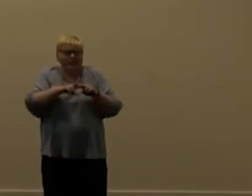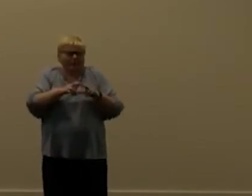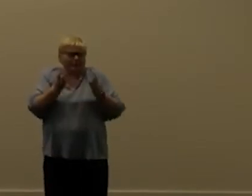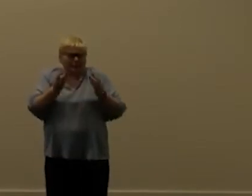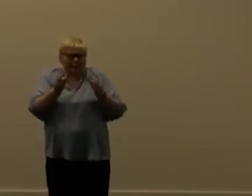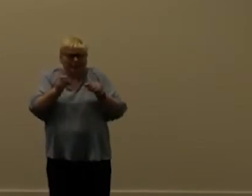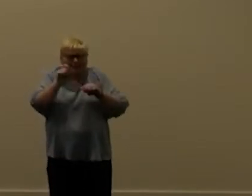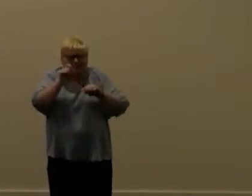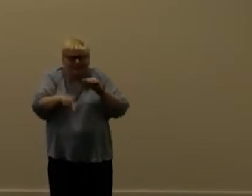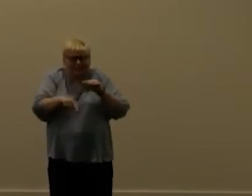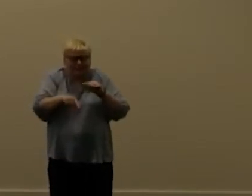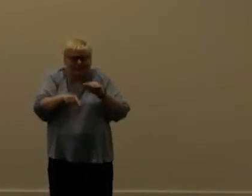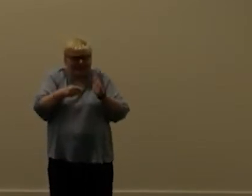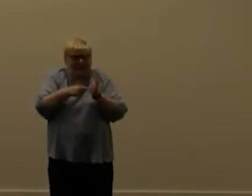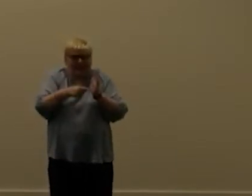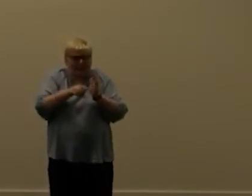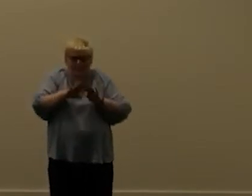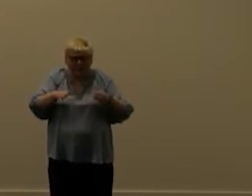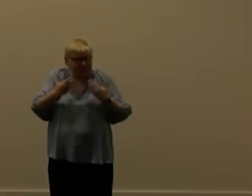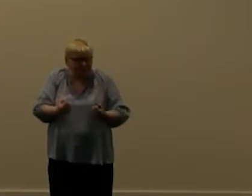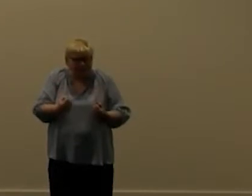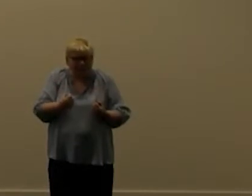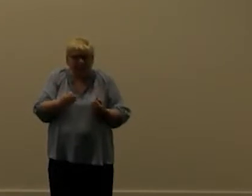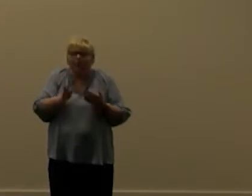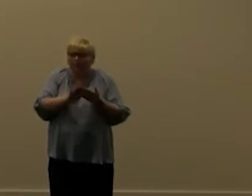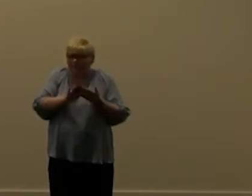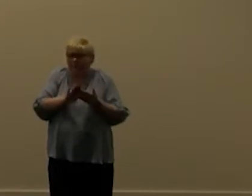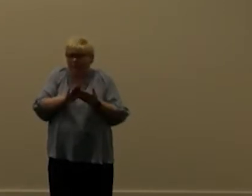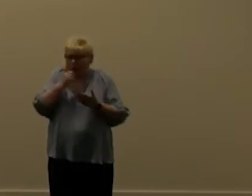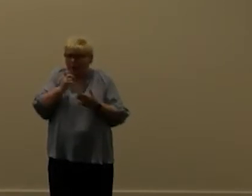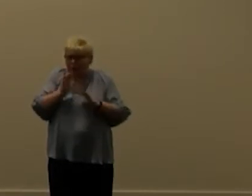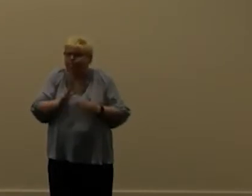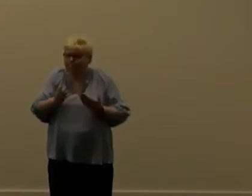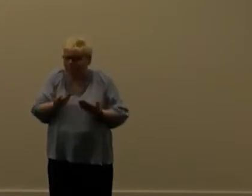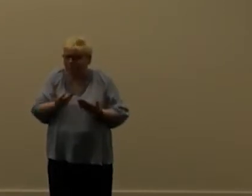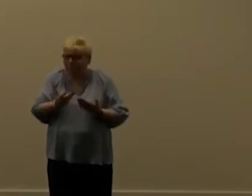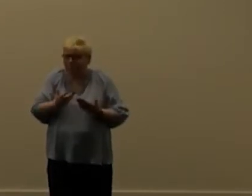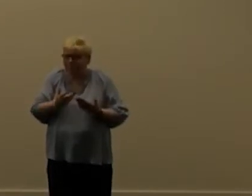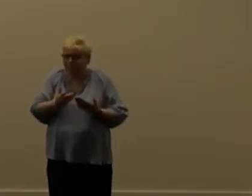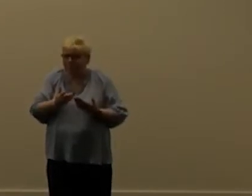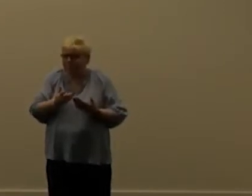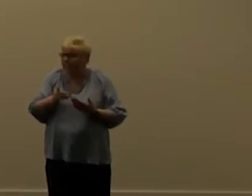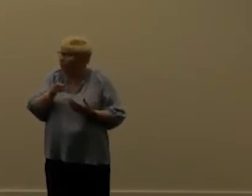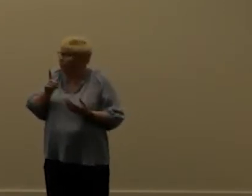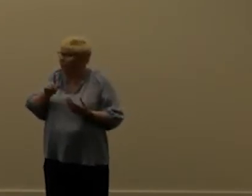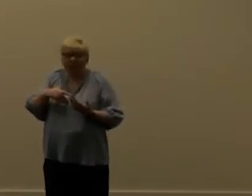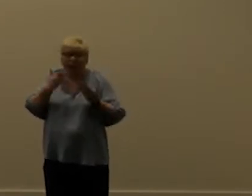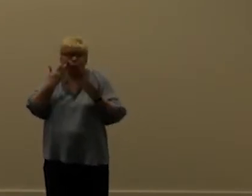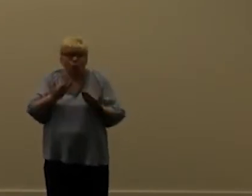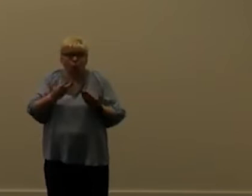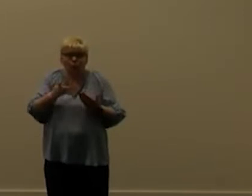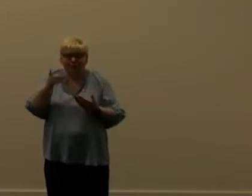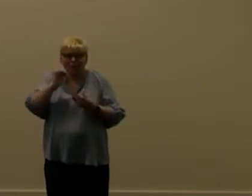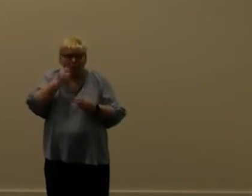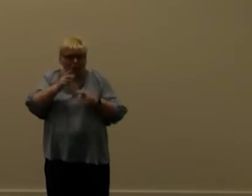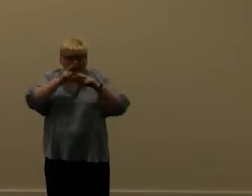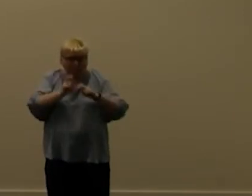tenant that doesn't have it maybe that's a delay for that but i've generally i've seen it i've seen it available i don't know if they're going to announce